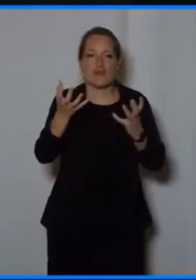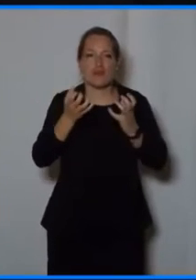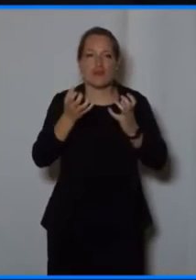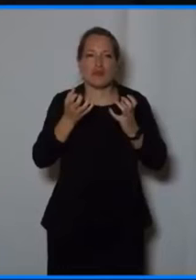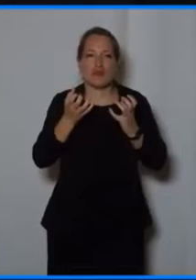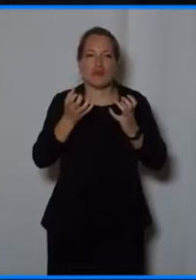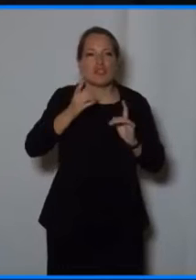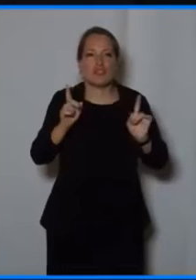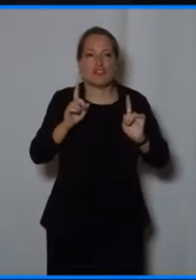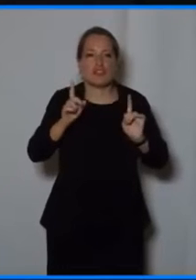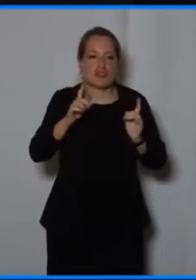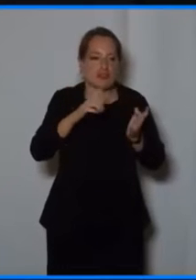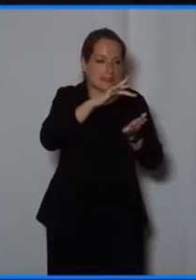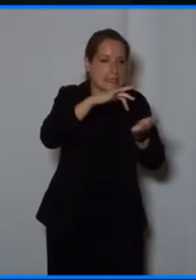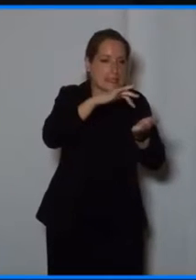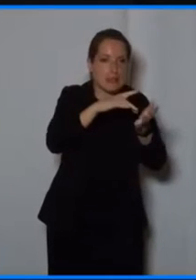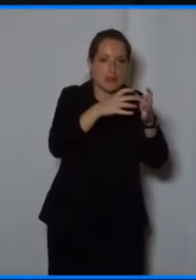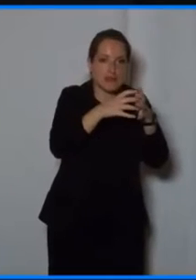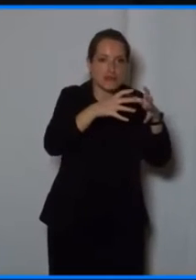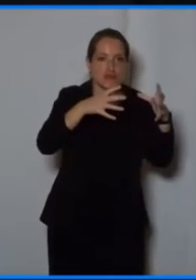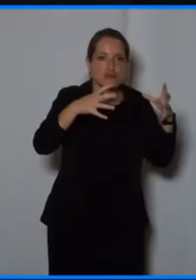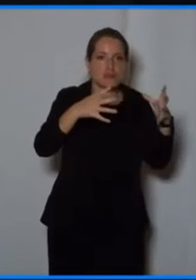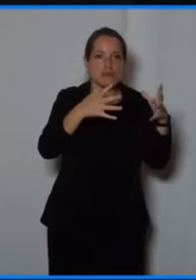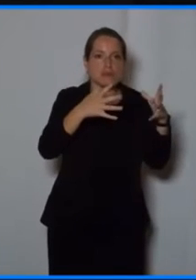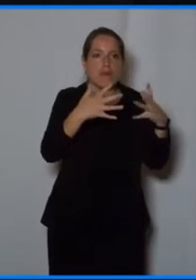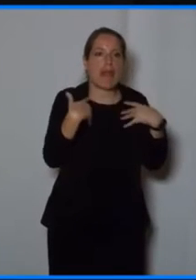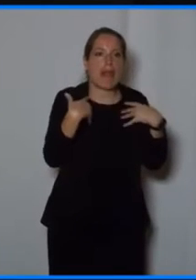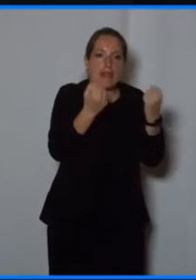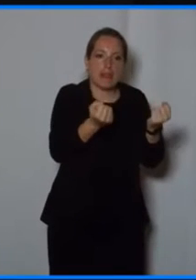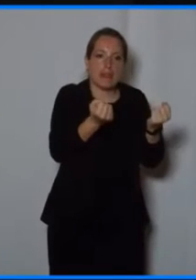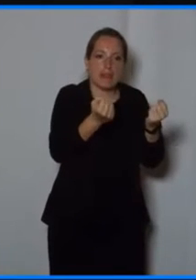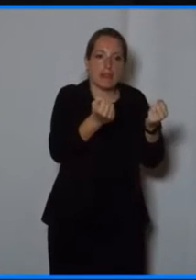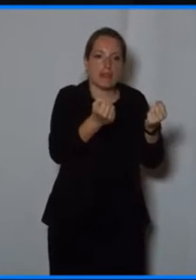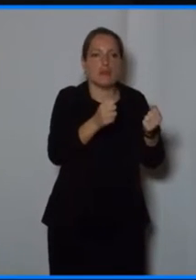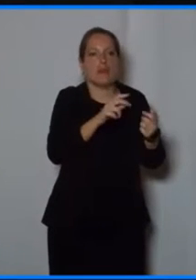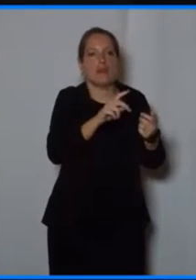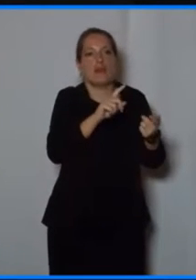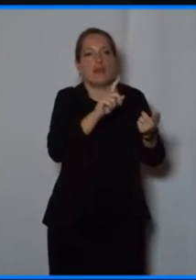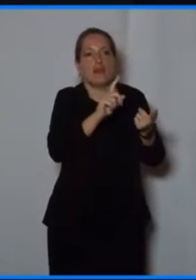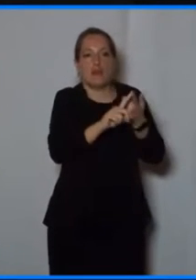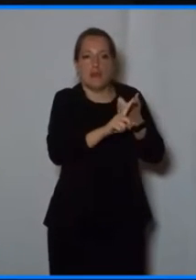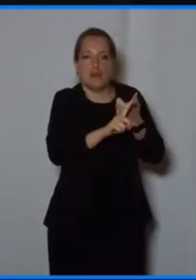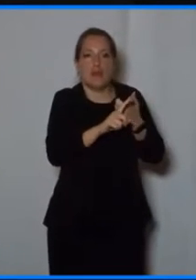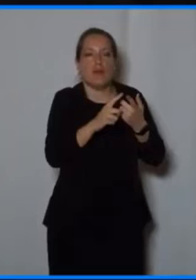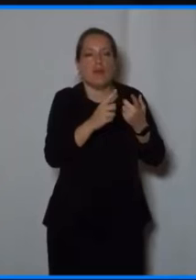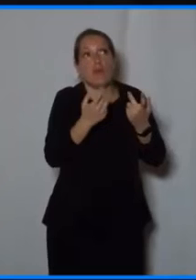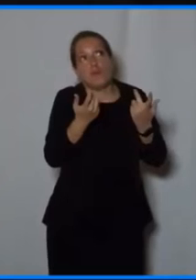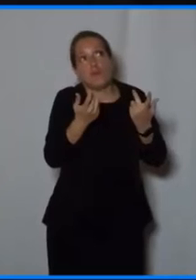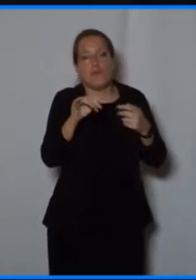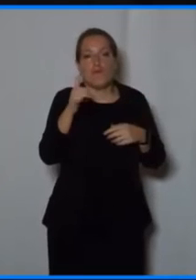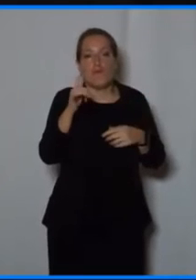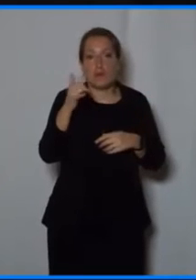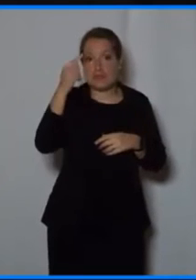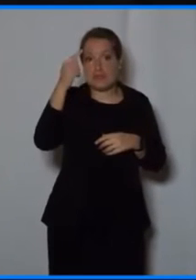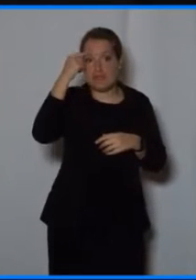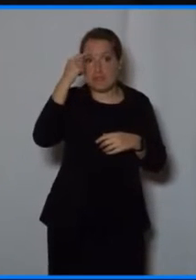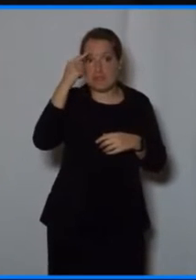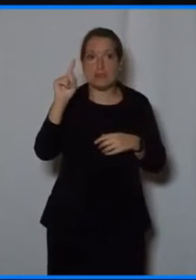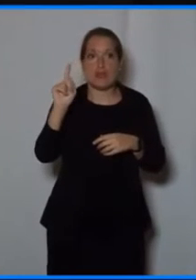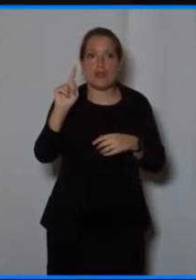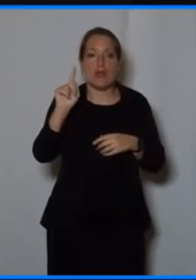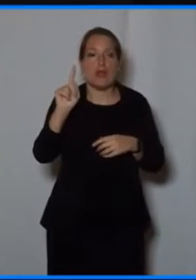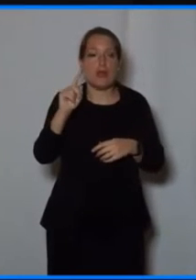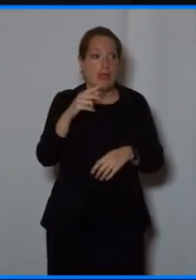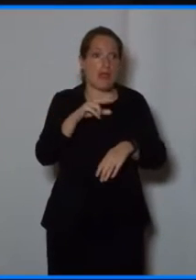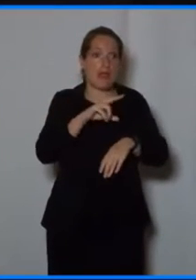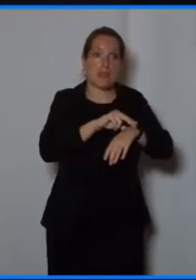monitor the health condition of the patient. It means that doctors no longer wait